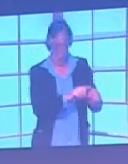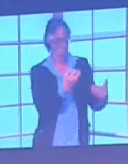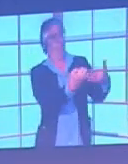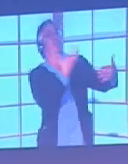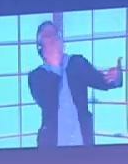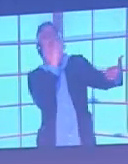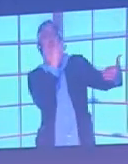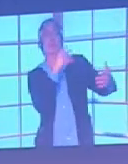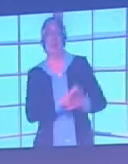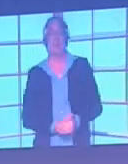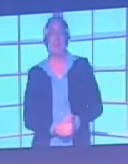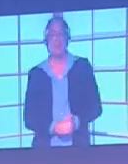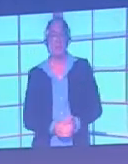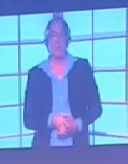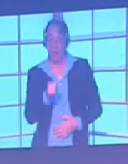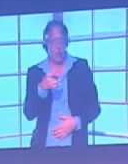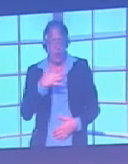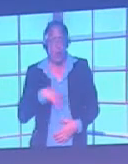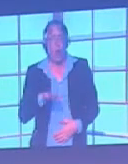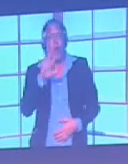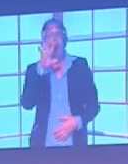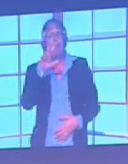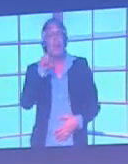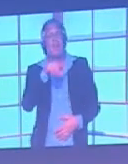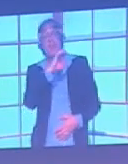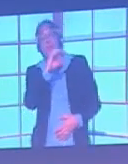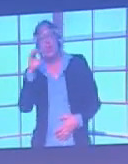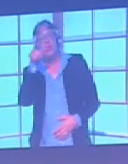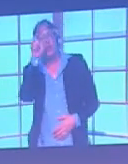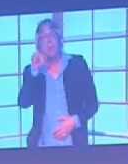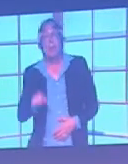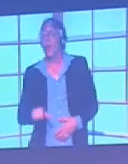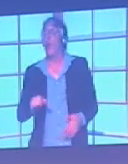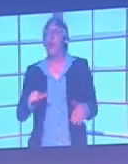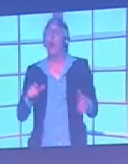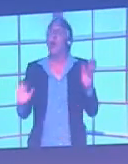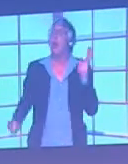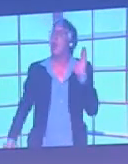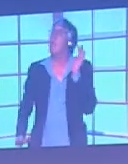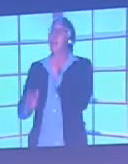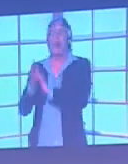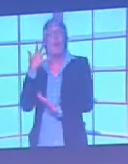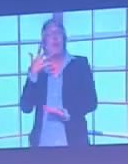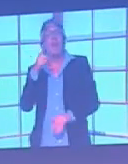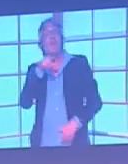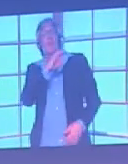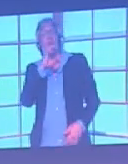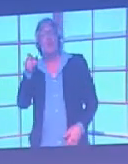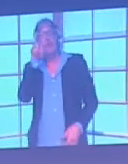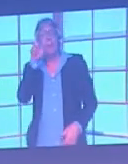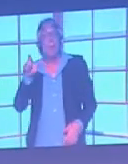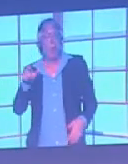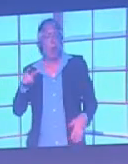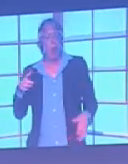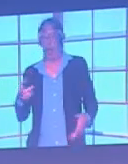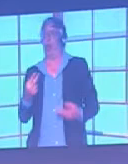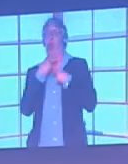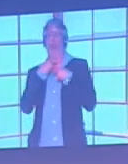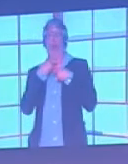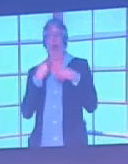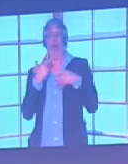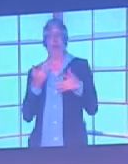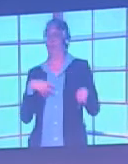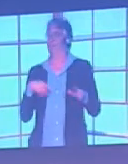don't want 5,000 people not being able to find their way out in the event of a fire. Now let's look at colour coded